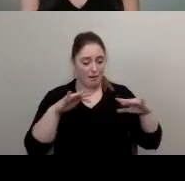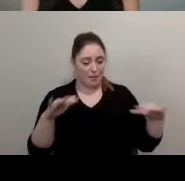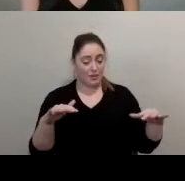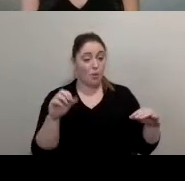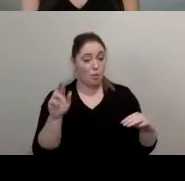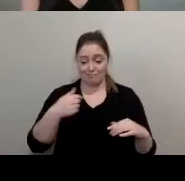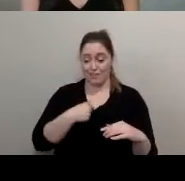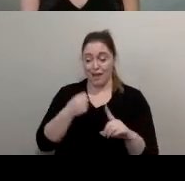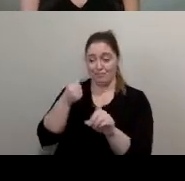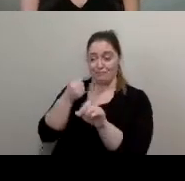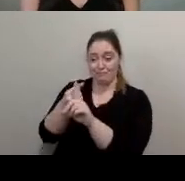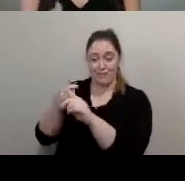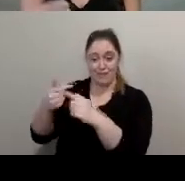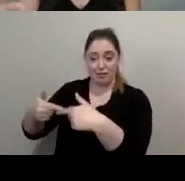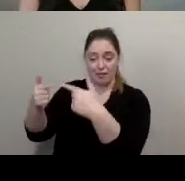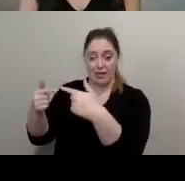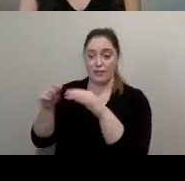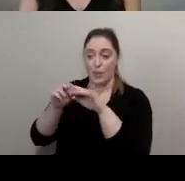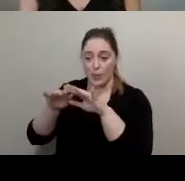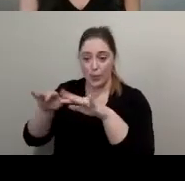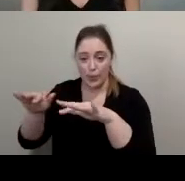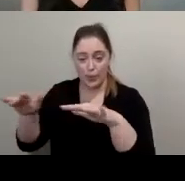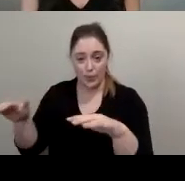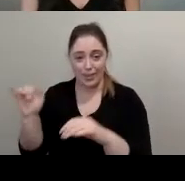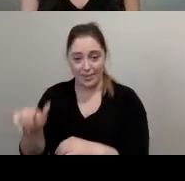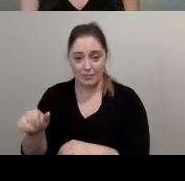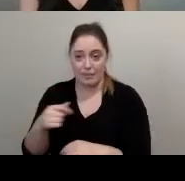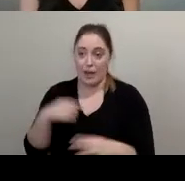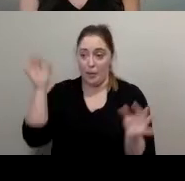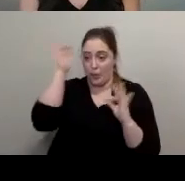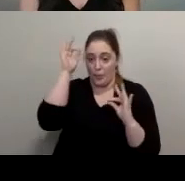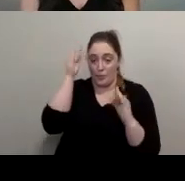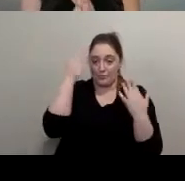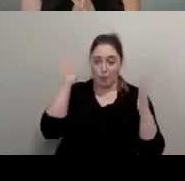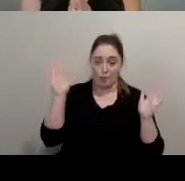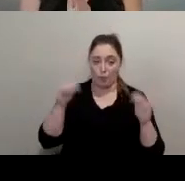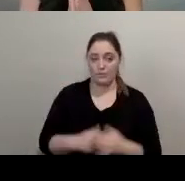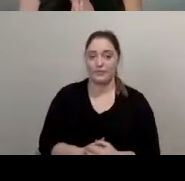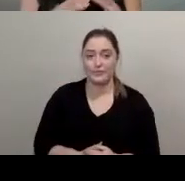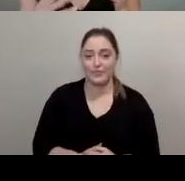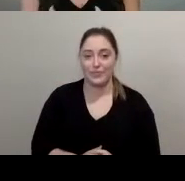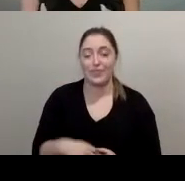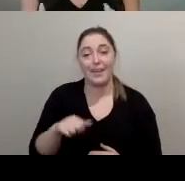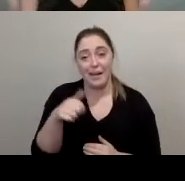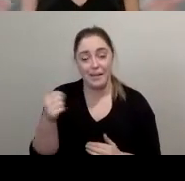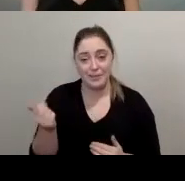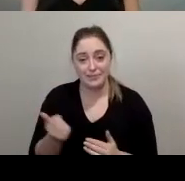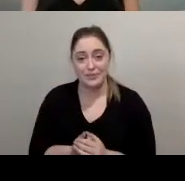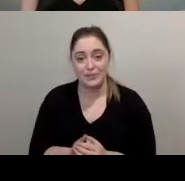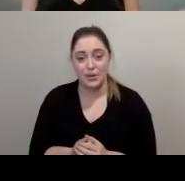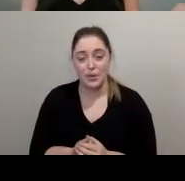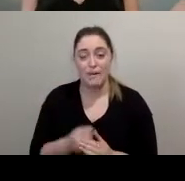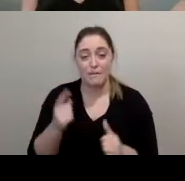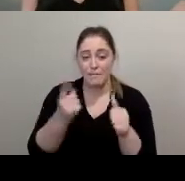positive impact on someone else that came as a ripple effect even if you didn't know the time anyway when you hear ripple